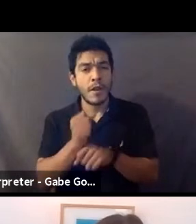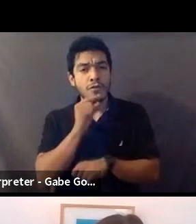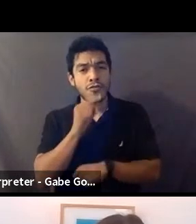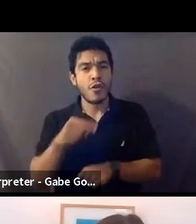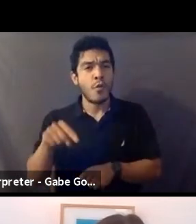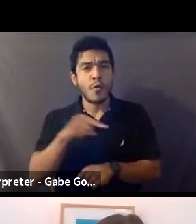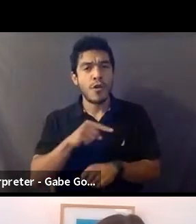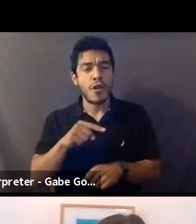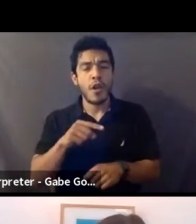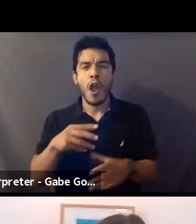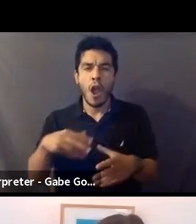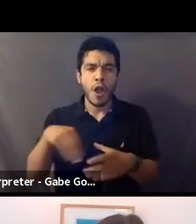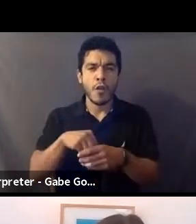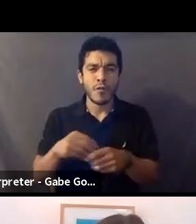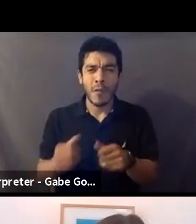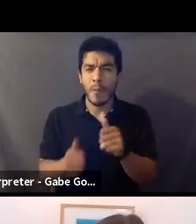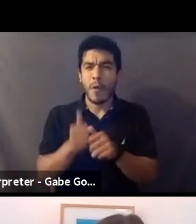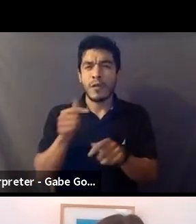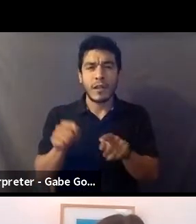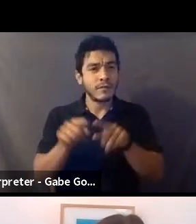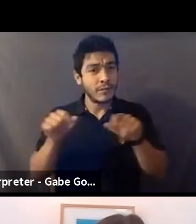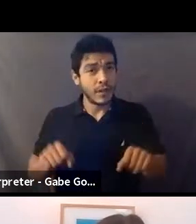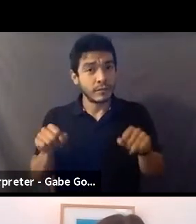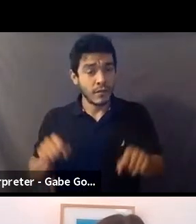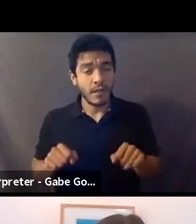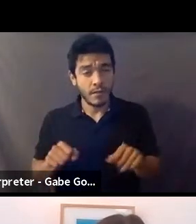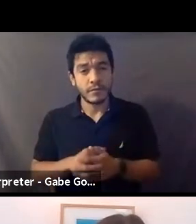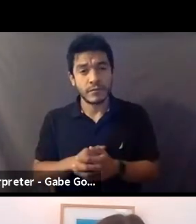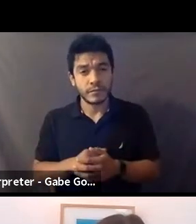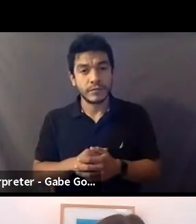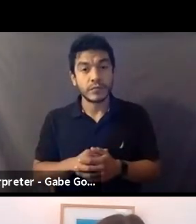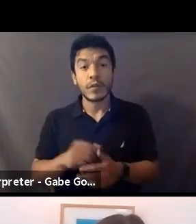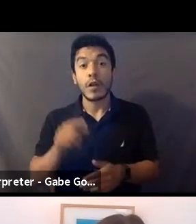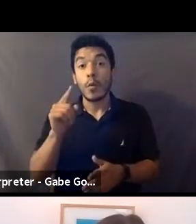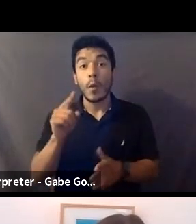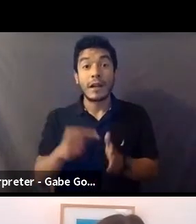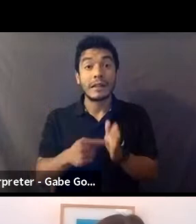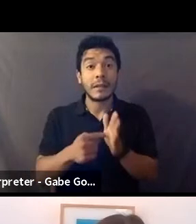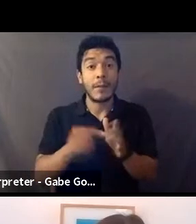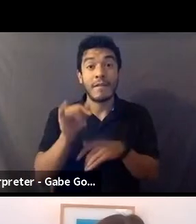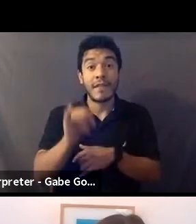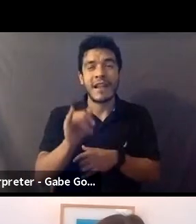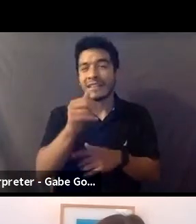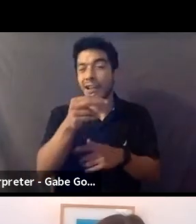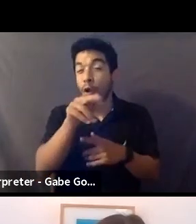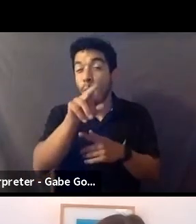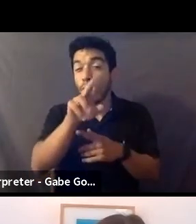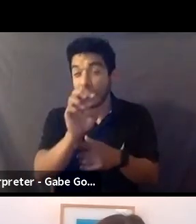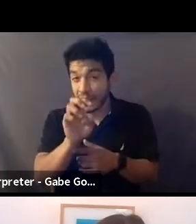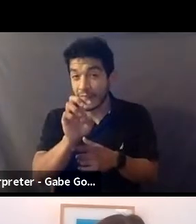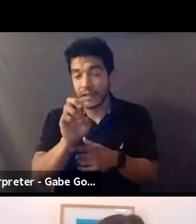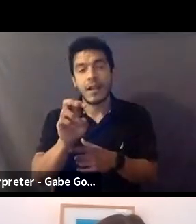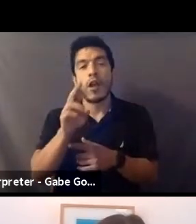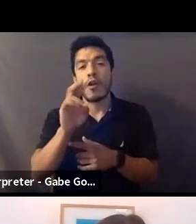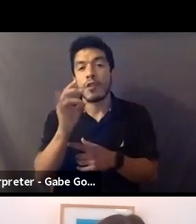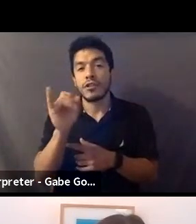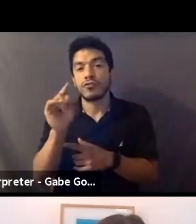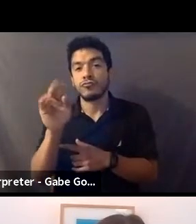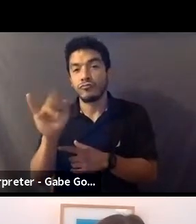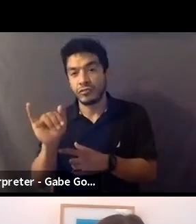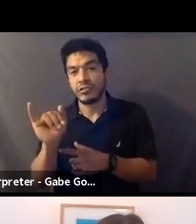as possible. One example of that is the pre-registry. The pre-registry is,